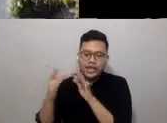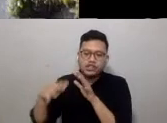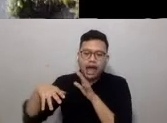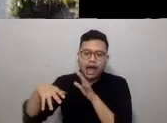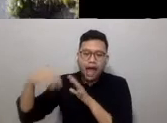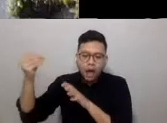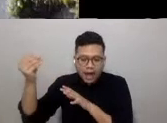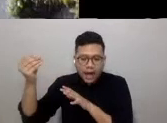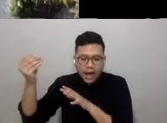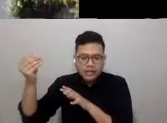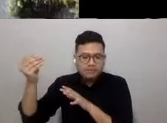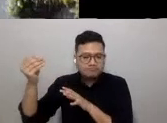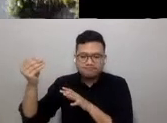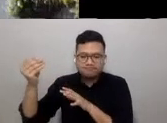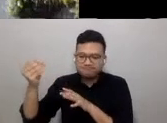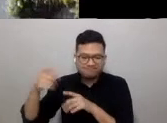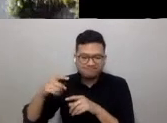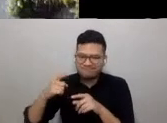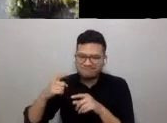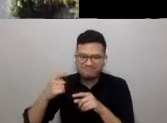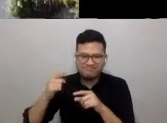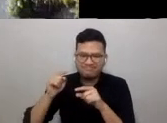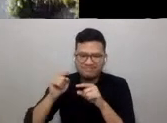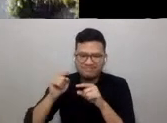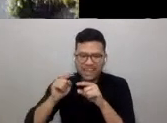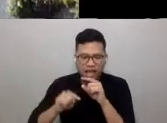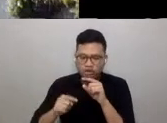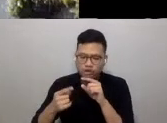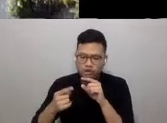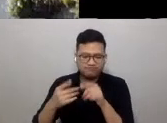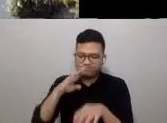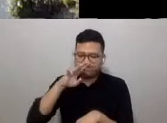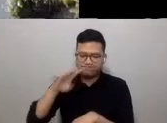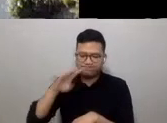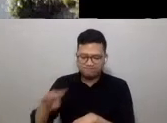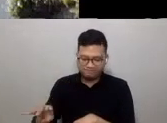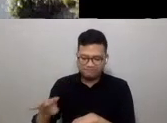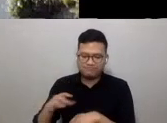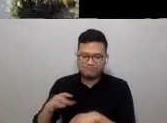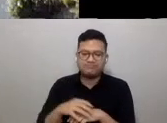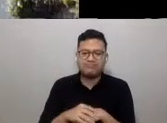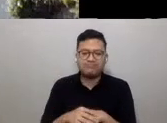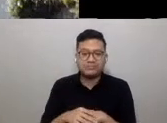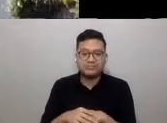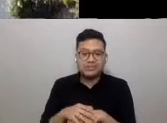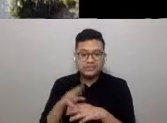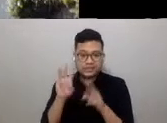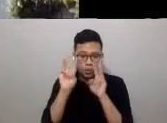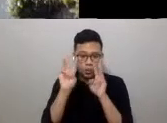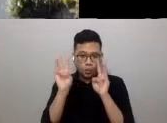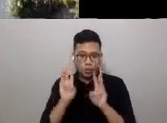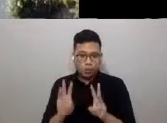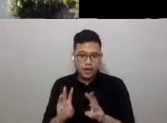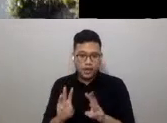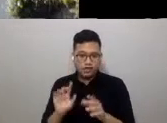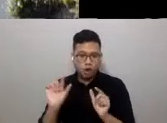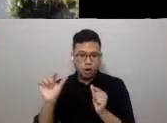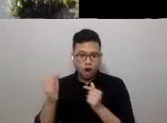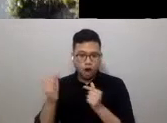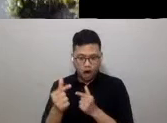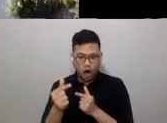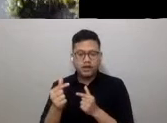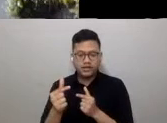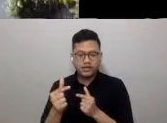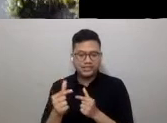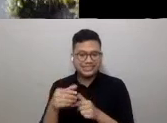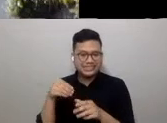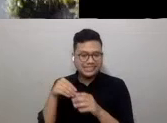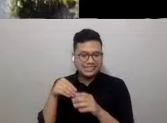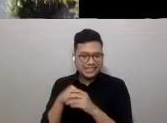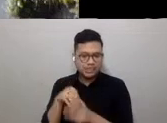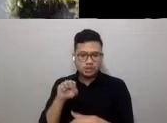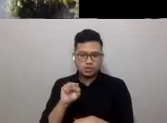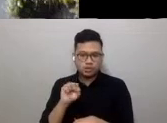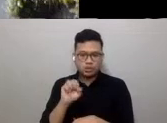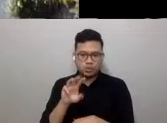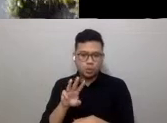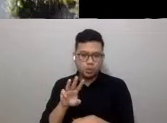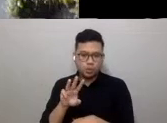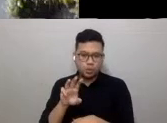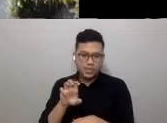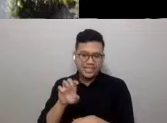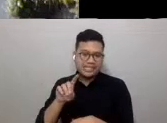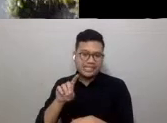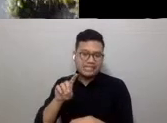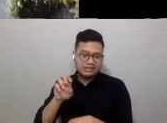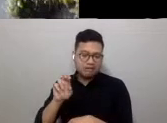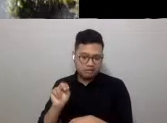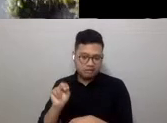underestimated. It's for this reason that winter gardens we designed in our recent housing project in Sweden served as hermetically